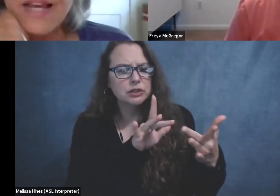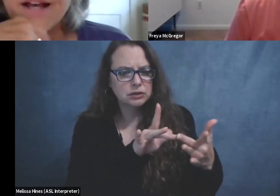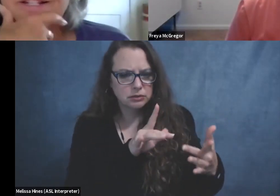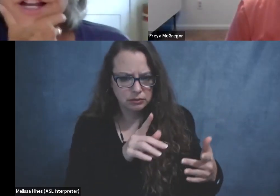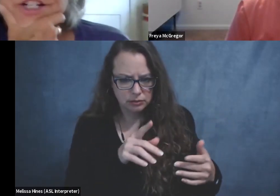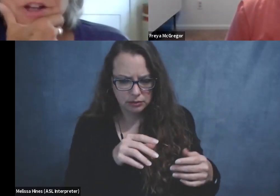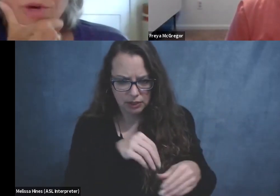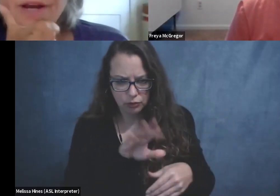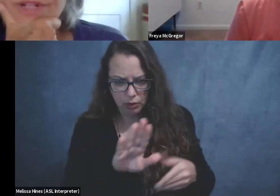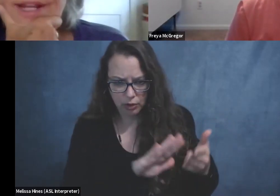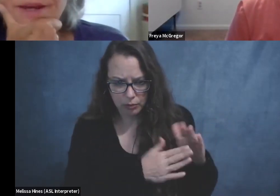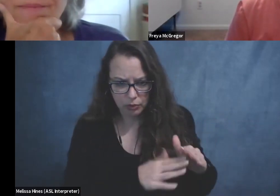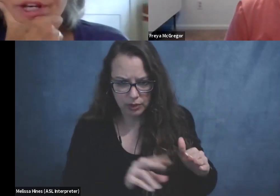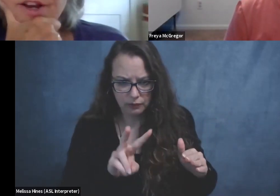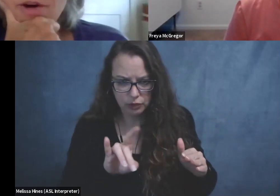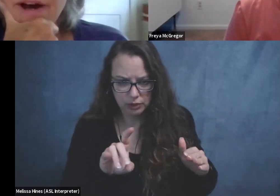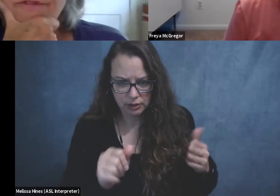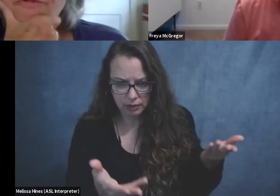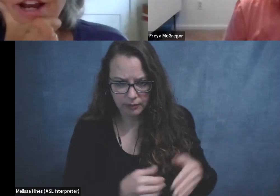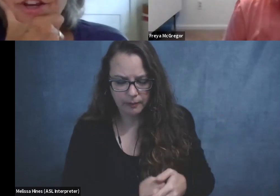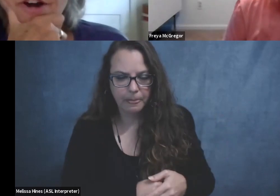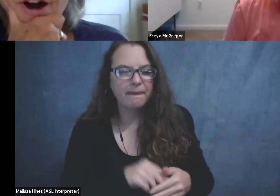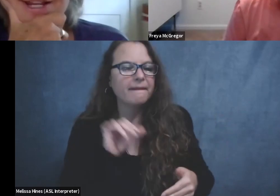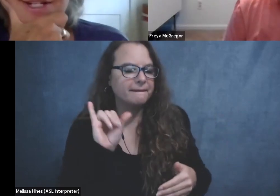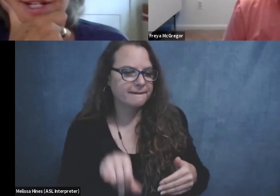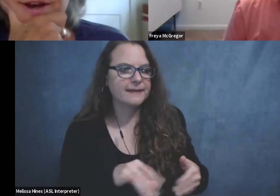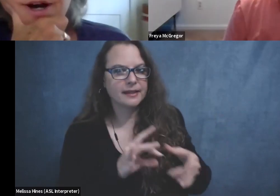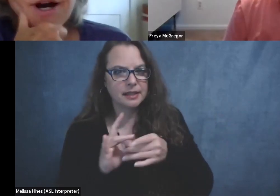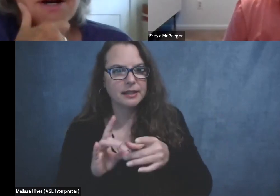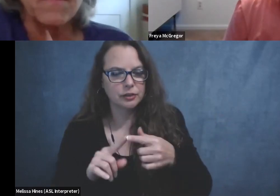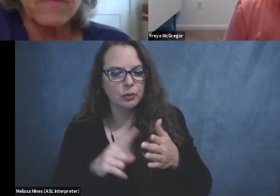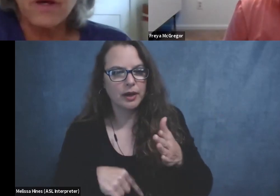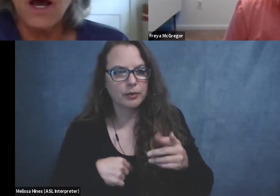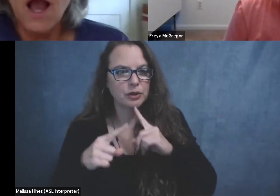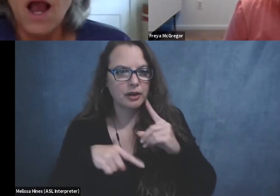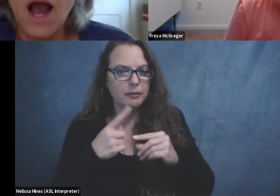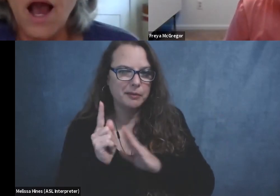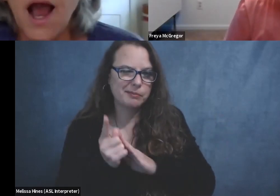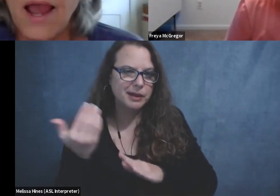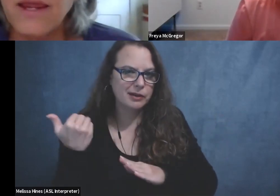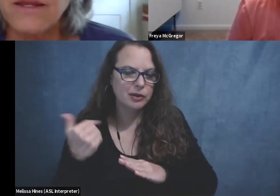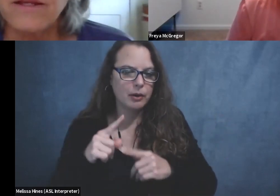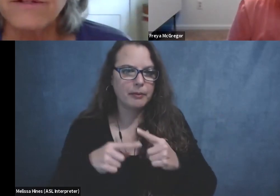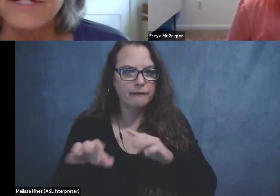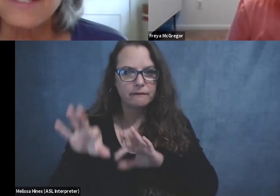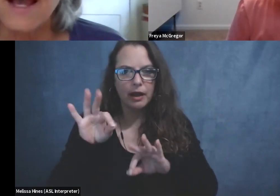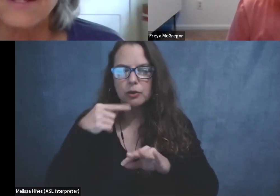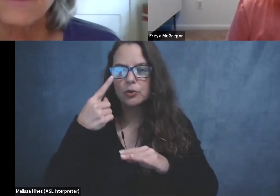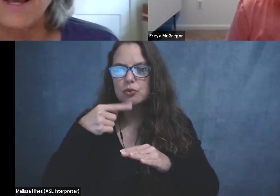this kind of, yeah, this touches on what I was saying a minute ago about finding your audience. Um, I